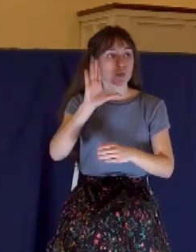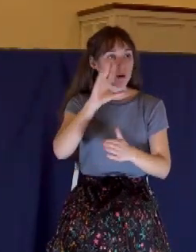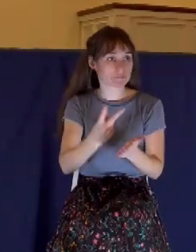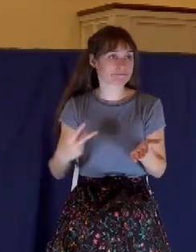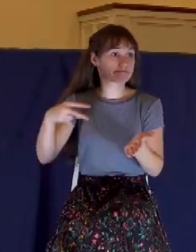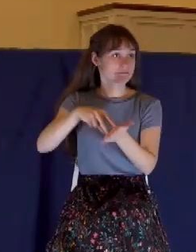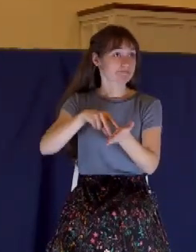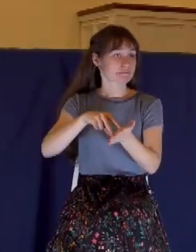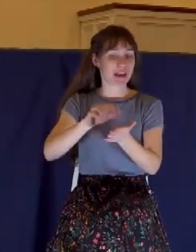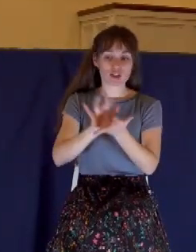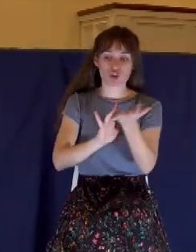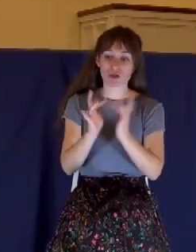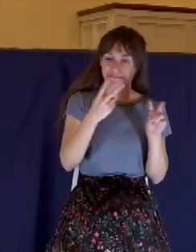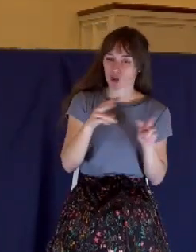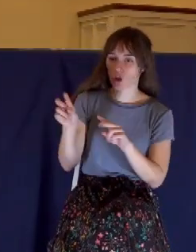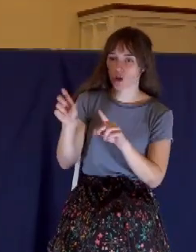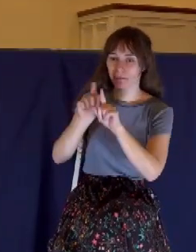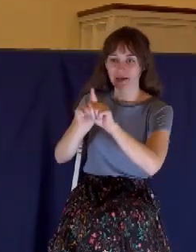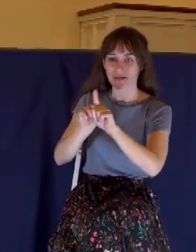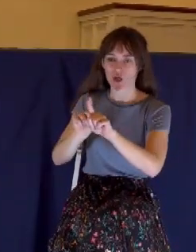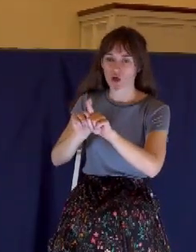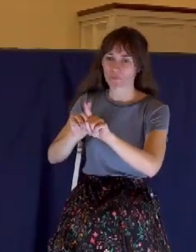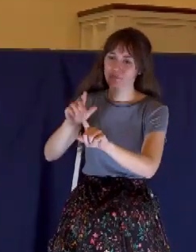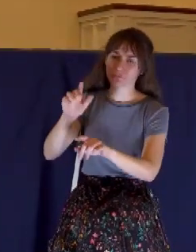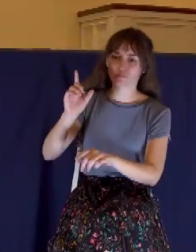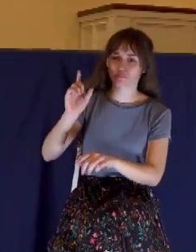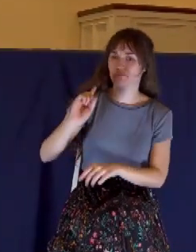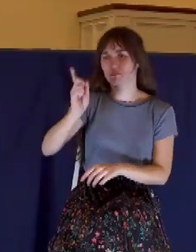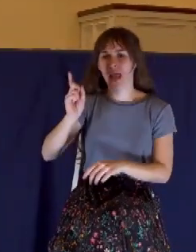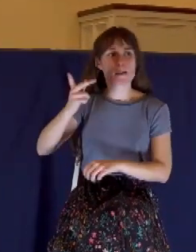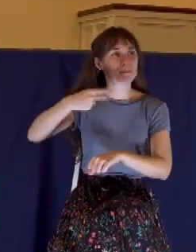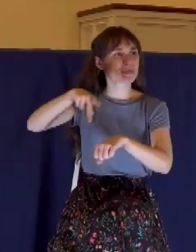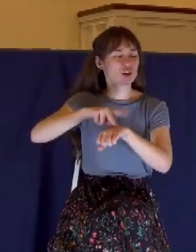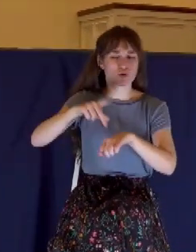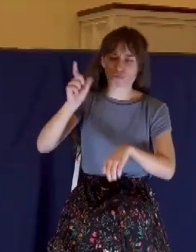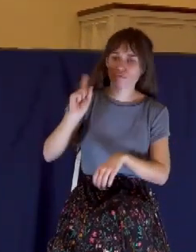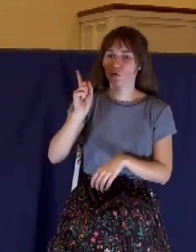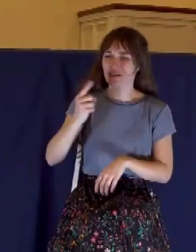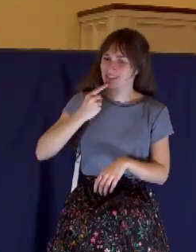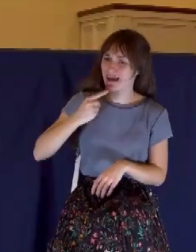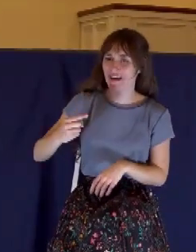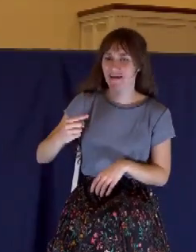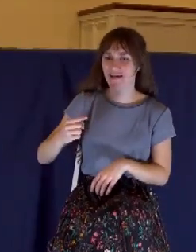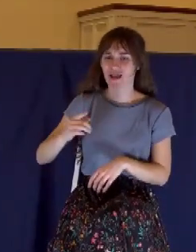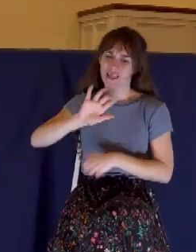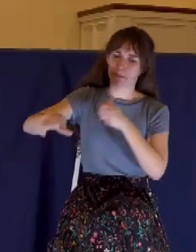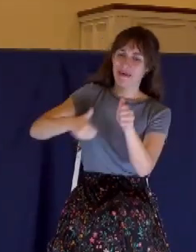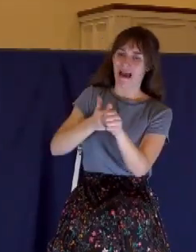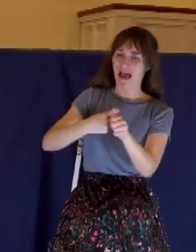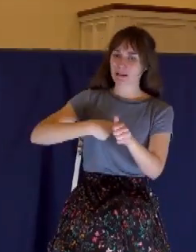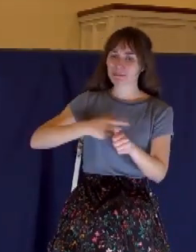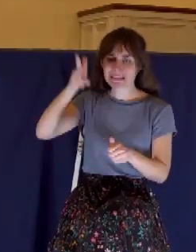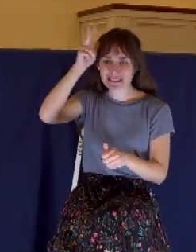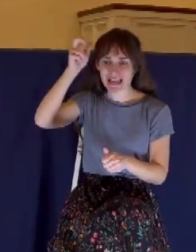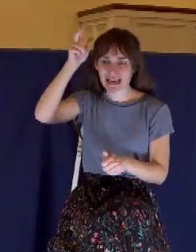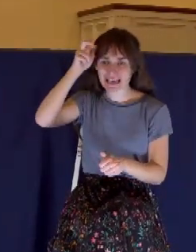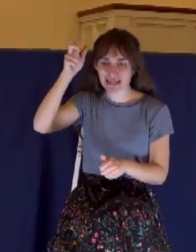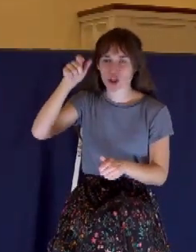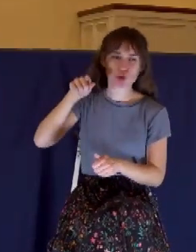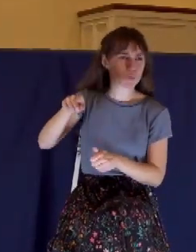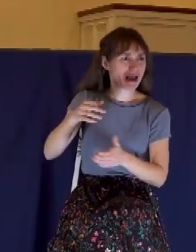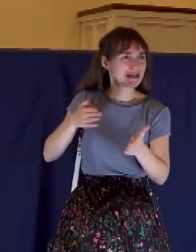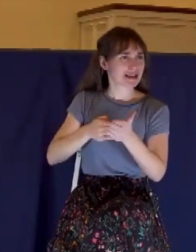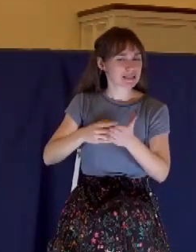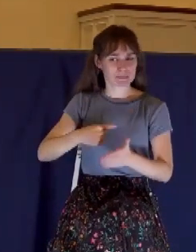He looked on His disciples and He rebuked Peter saying, Get thee behind me, Satan, for thou savest not the things that be of God but the things that be of men. Here